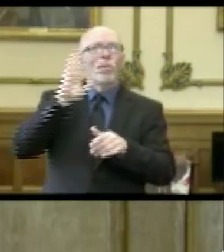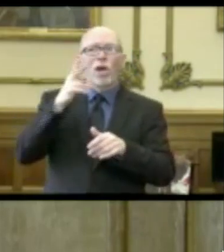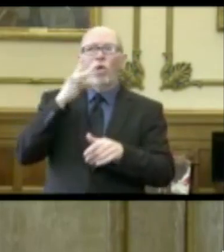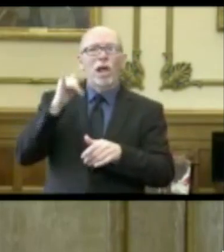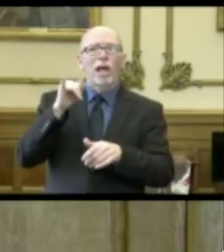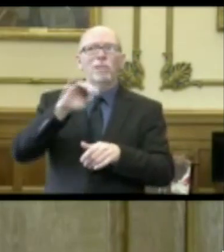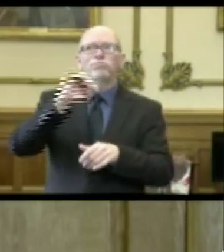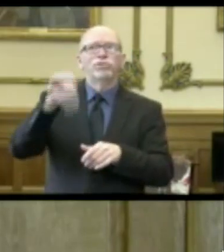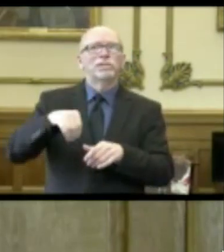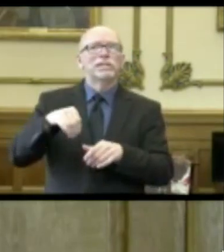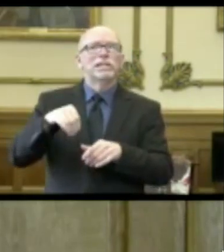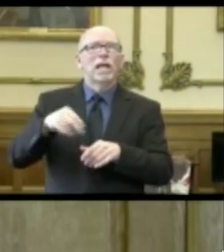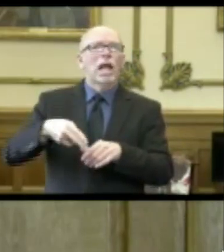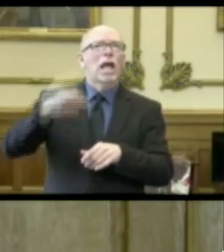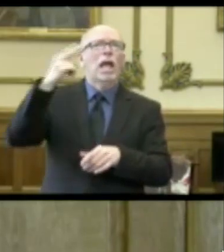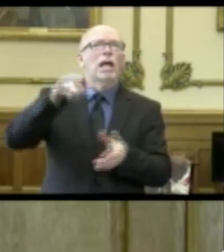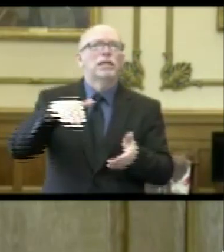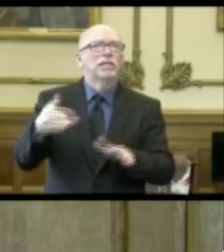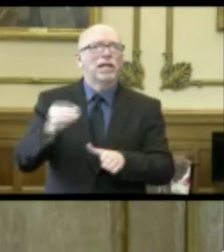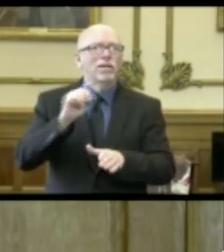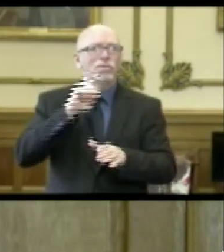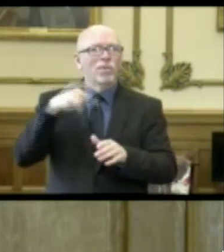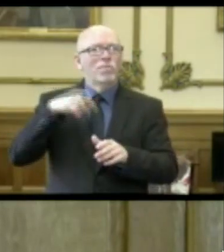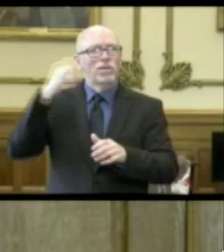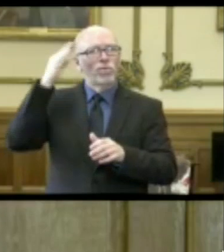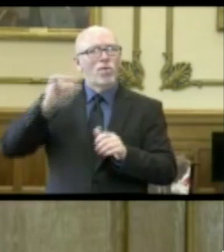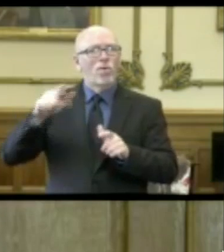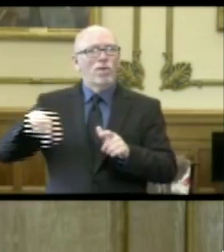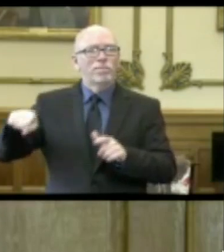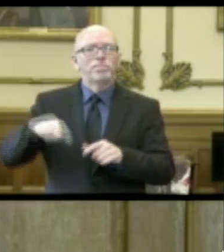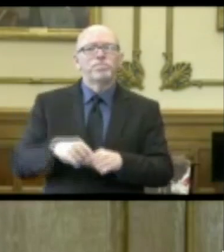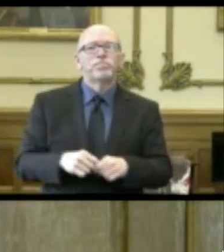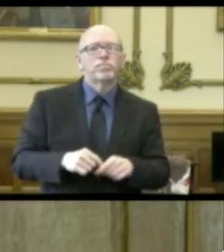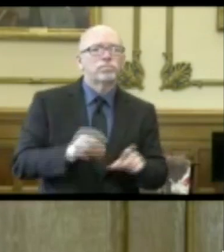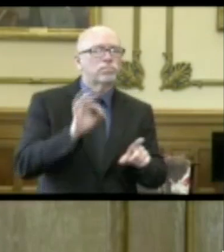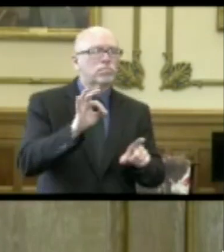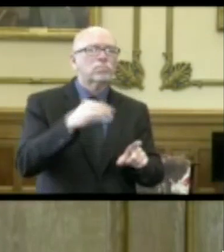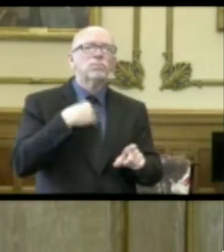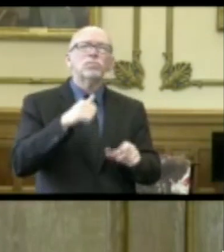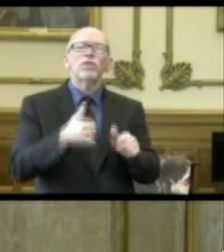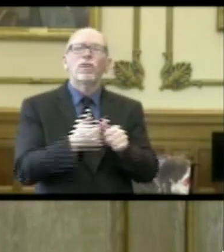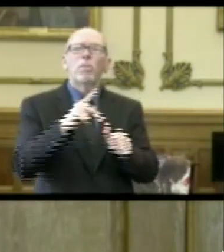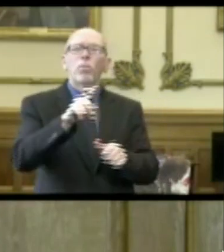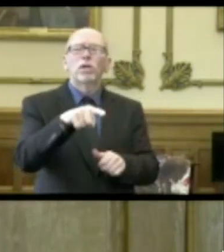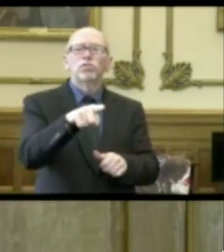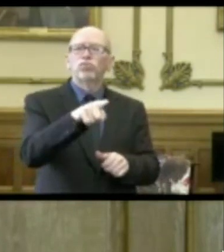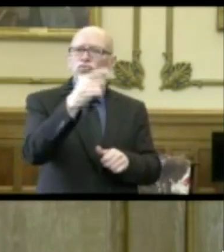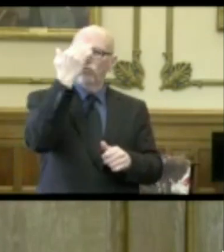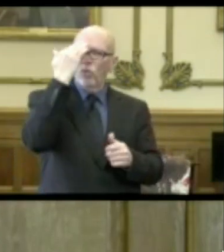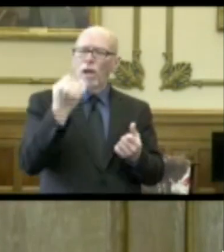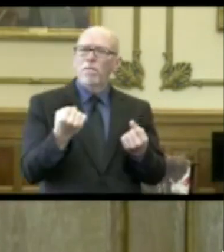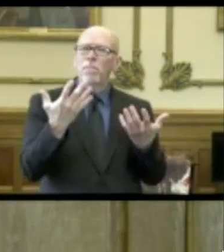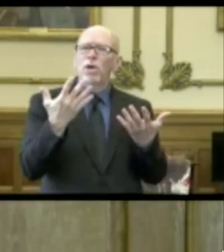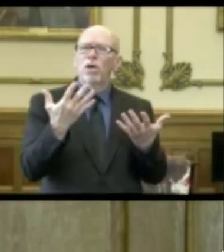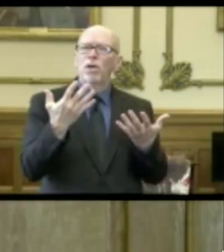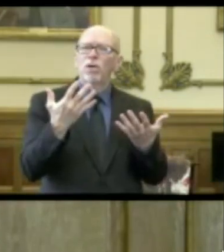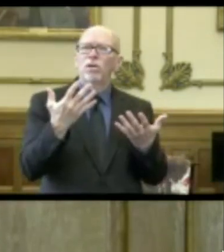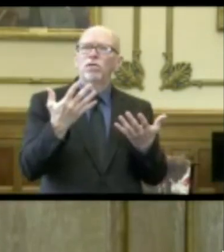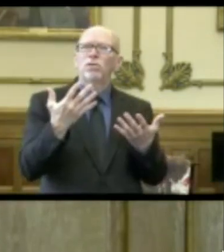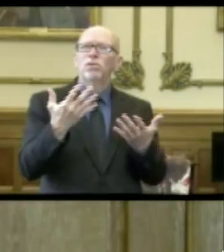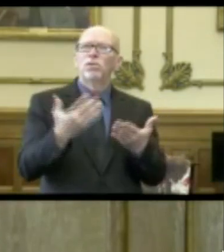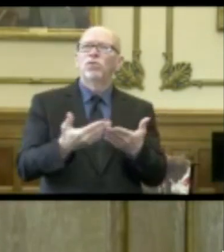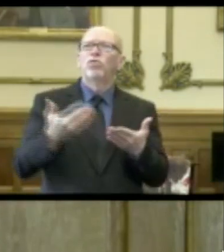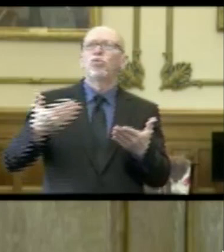death rate number for the states. Sorry, I have a quick follow-up to that. Do you guys know how much earlier